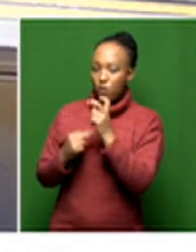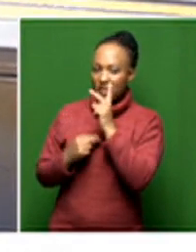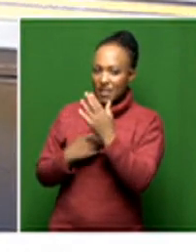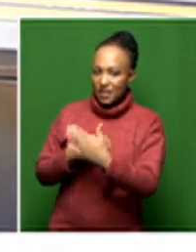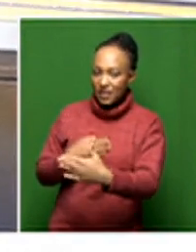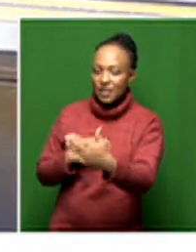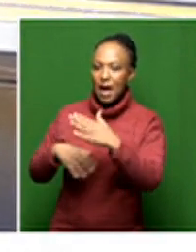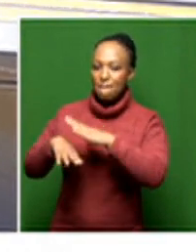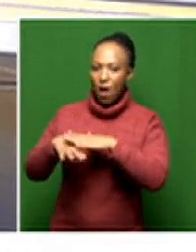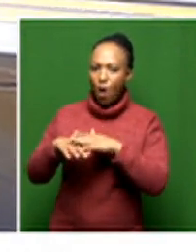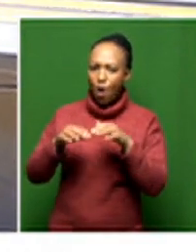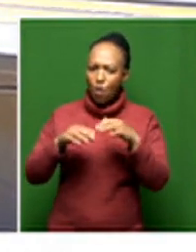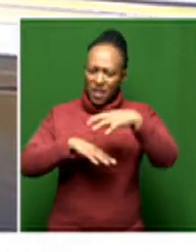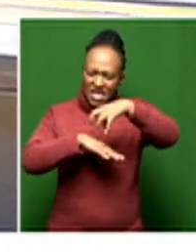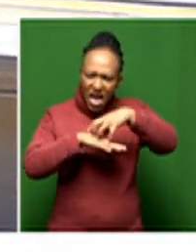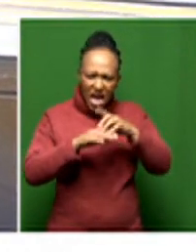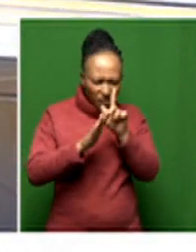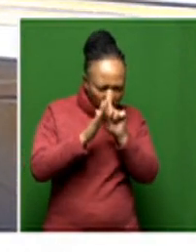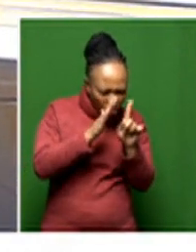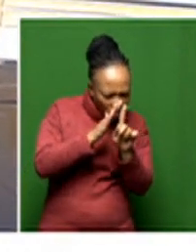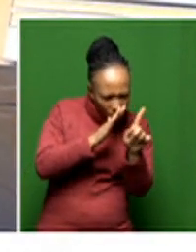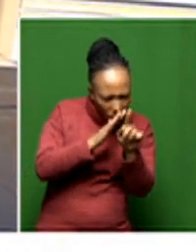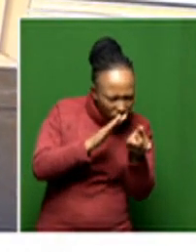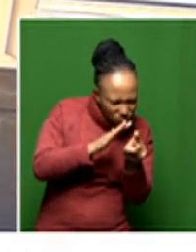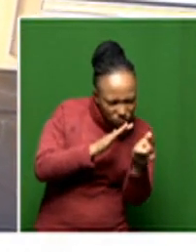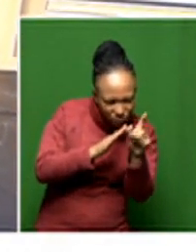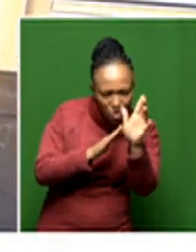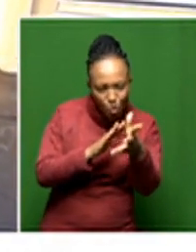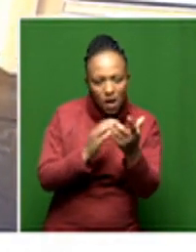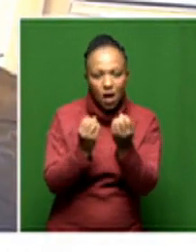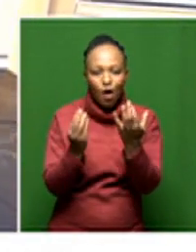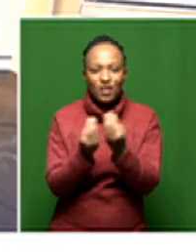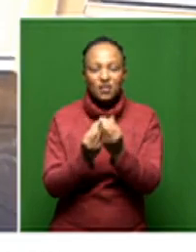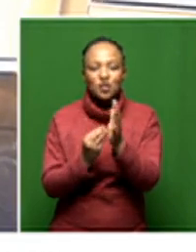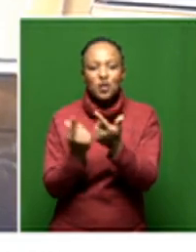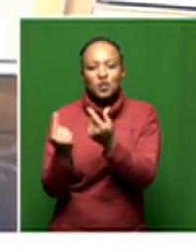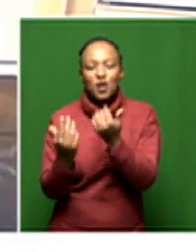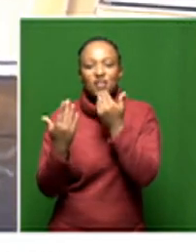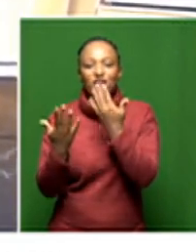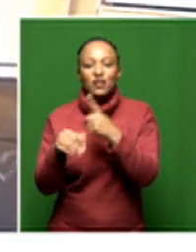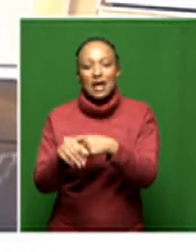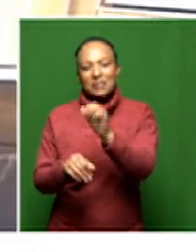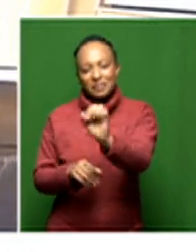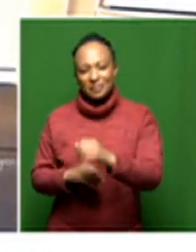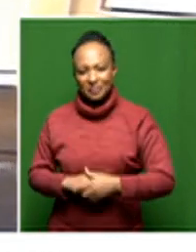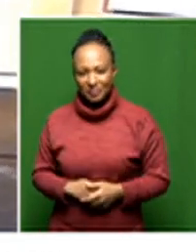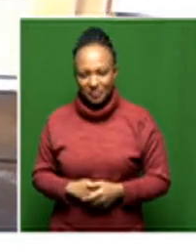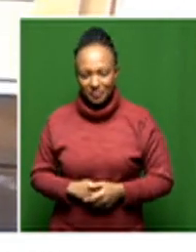crawling through more caves and uh doing all sorts of things uh soon but thanks so much for your time this morning